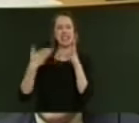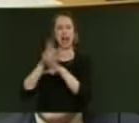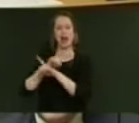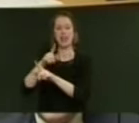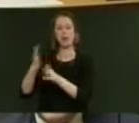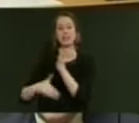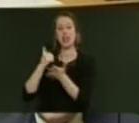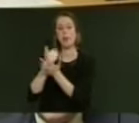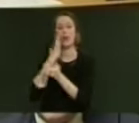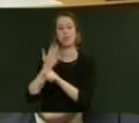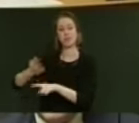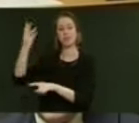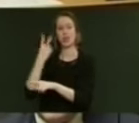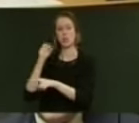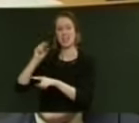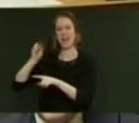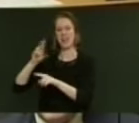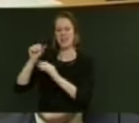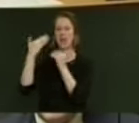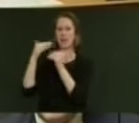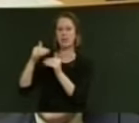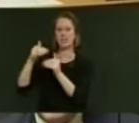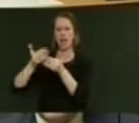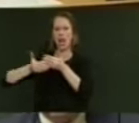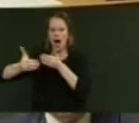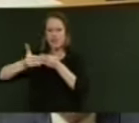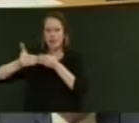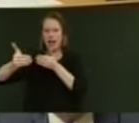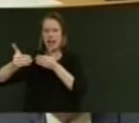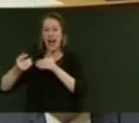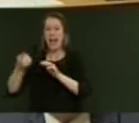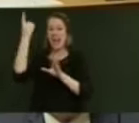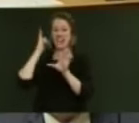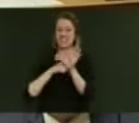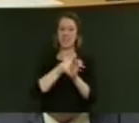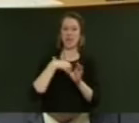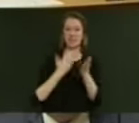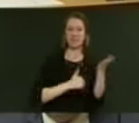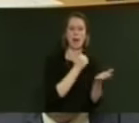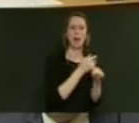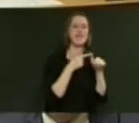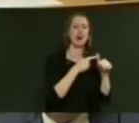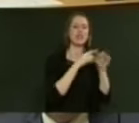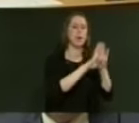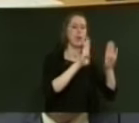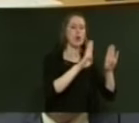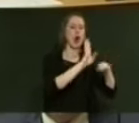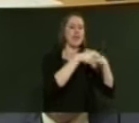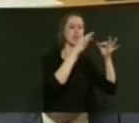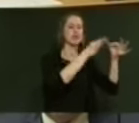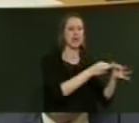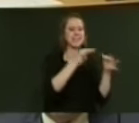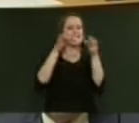established in 2011 with a limited lifespan. Last year, the Government established an advisory board on transition